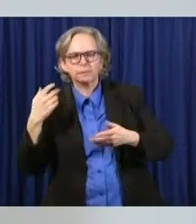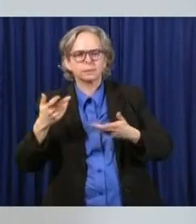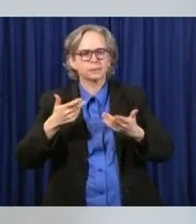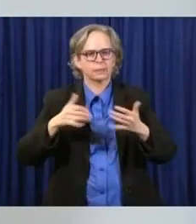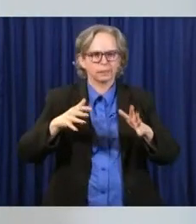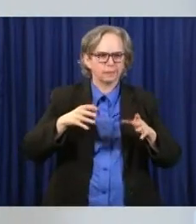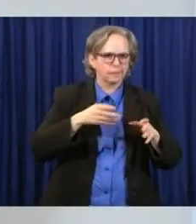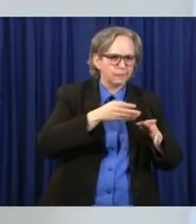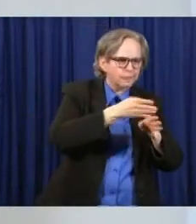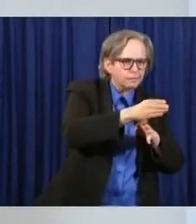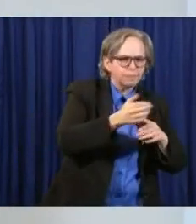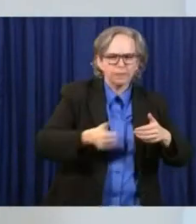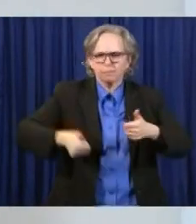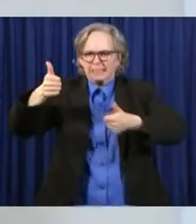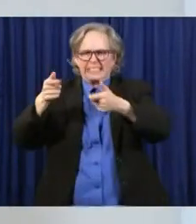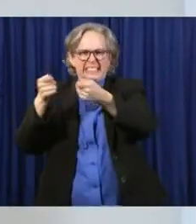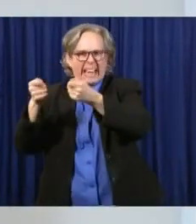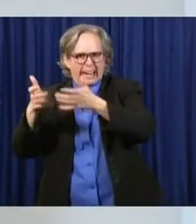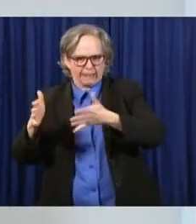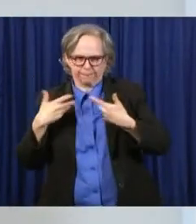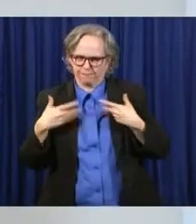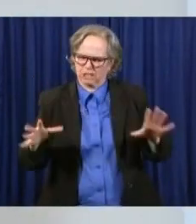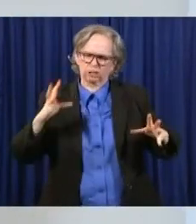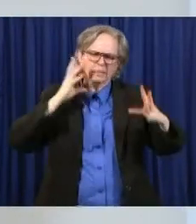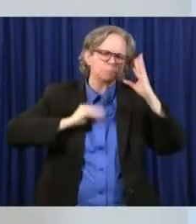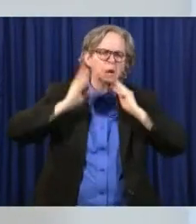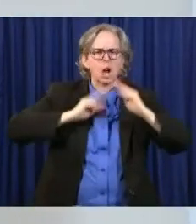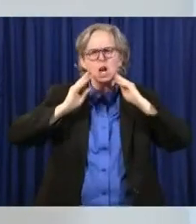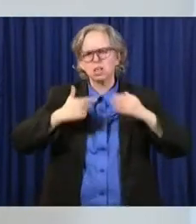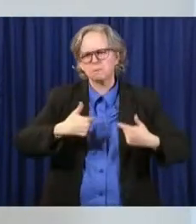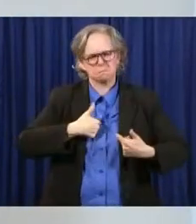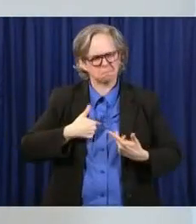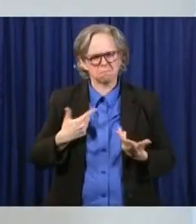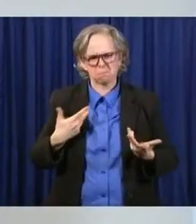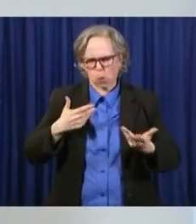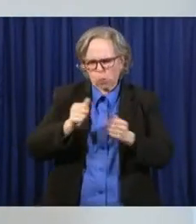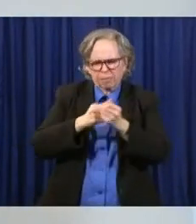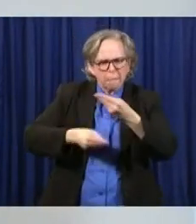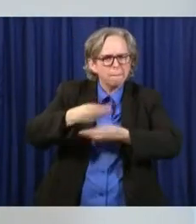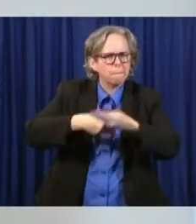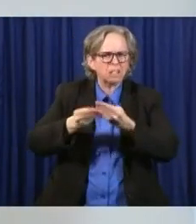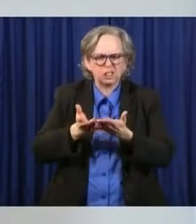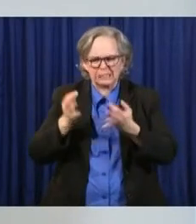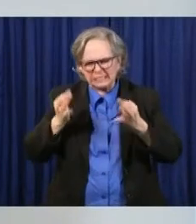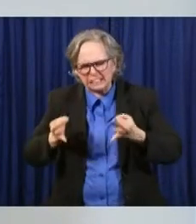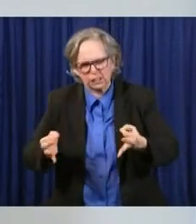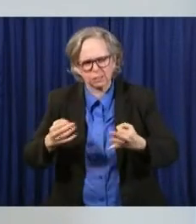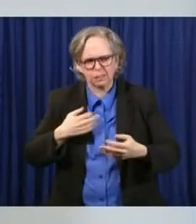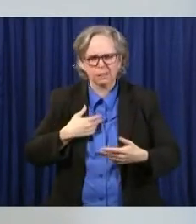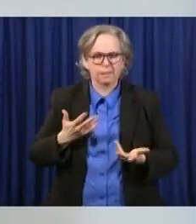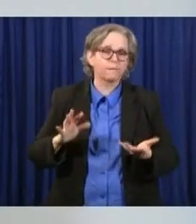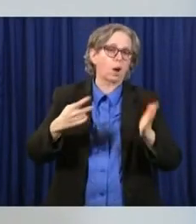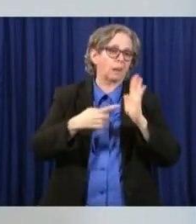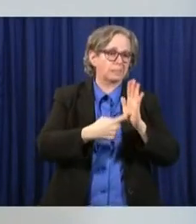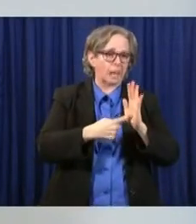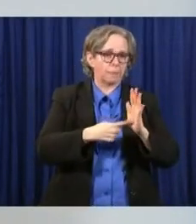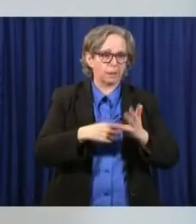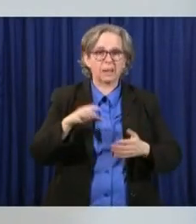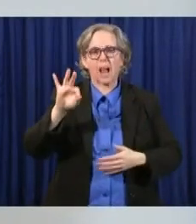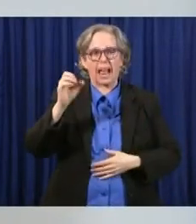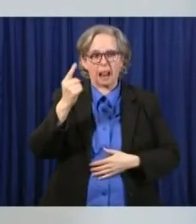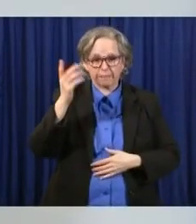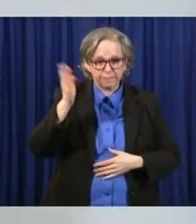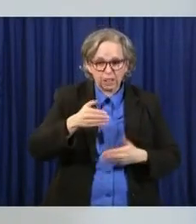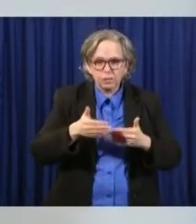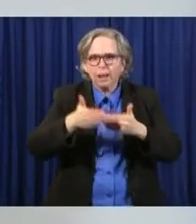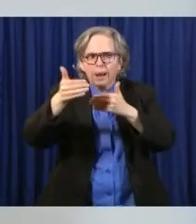go through difficult budget decisions over time. We went through them after 9-11. We went through them